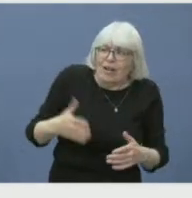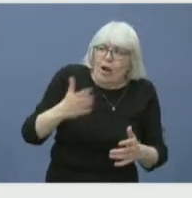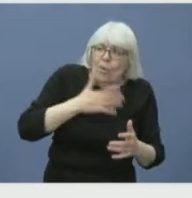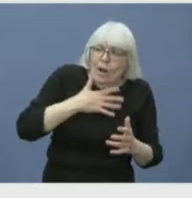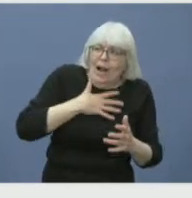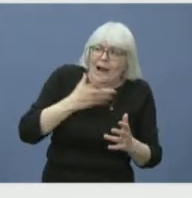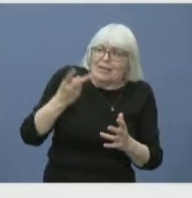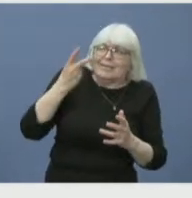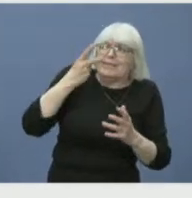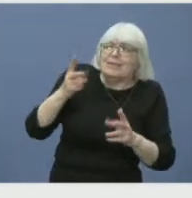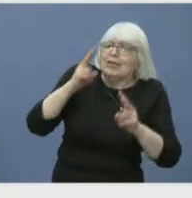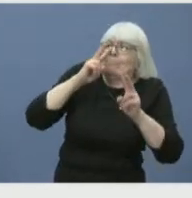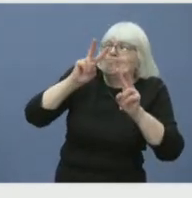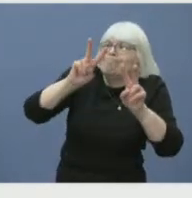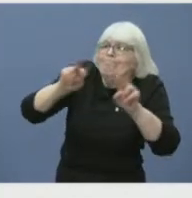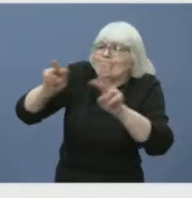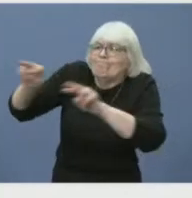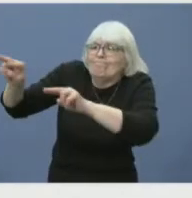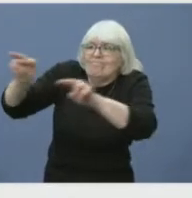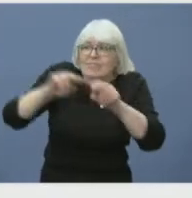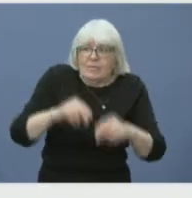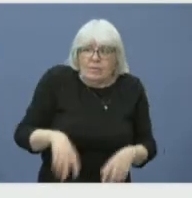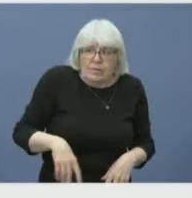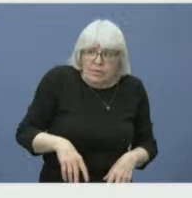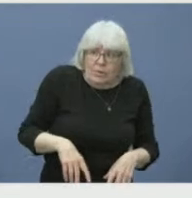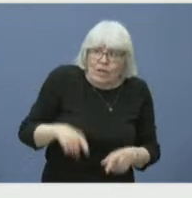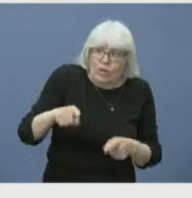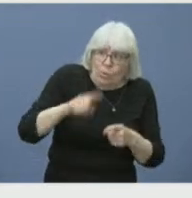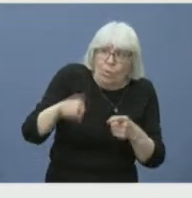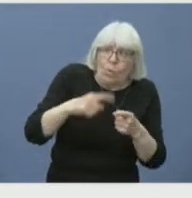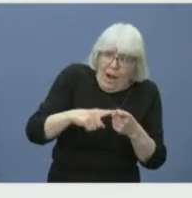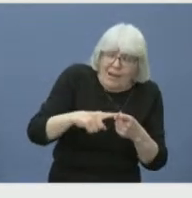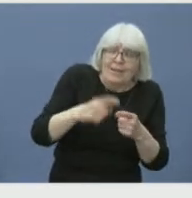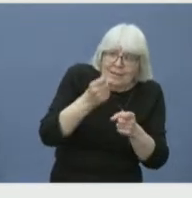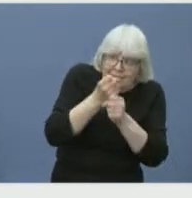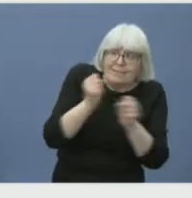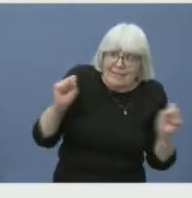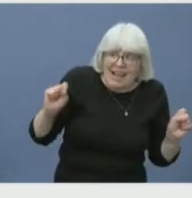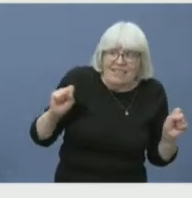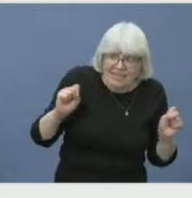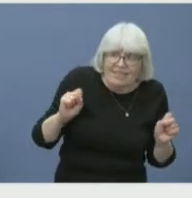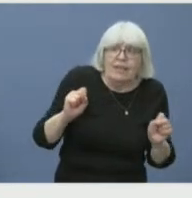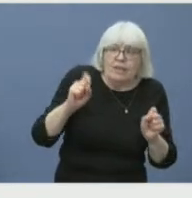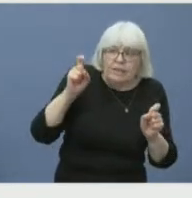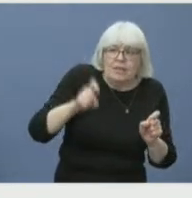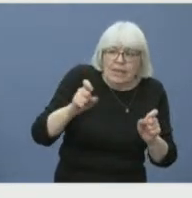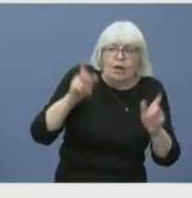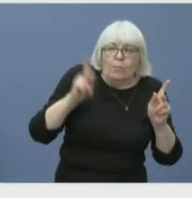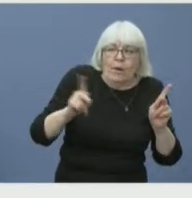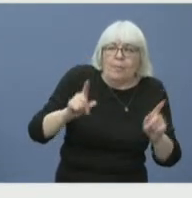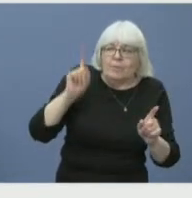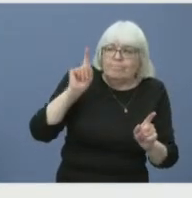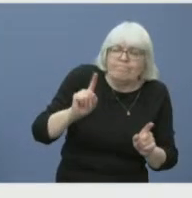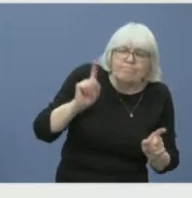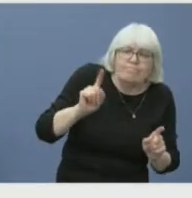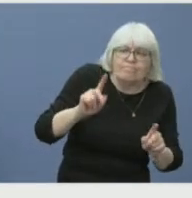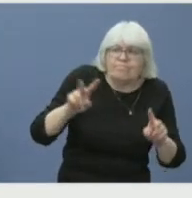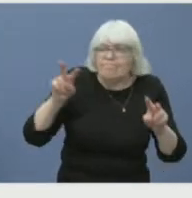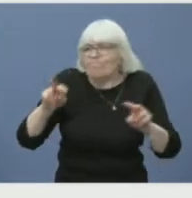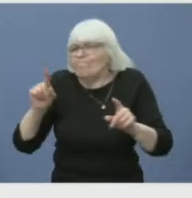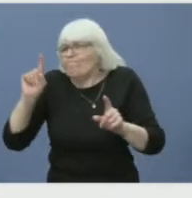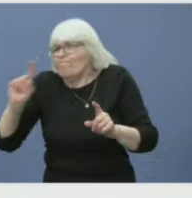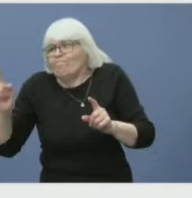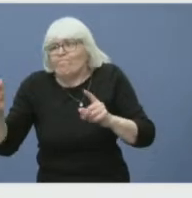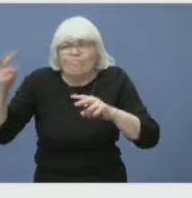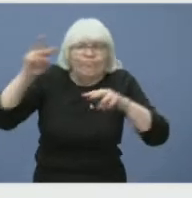Again, as soon as we deem the area safe to go into for people to get out and walk around, then the residents are our first concern.